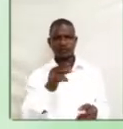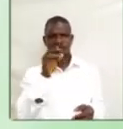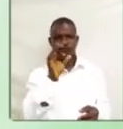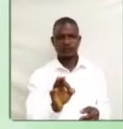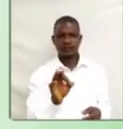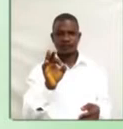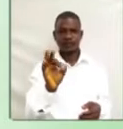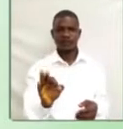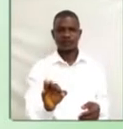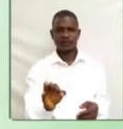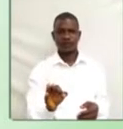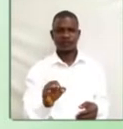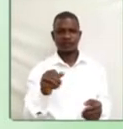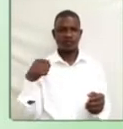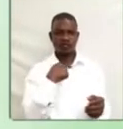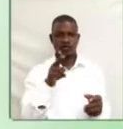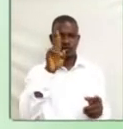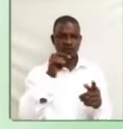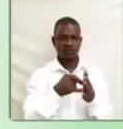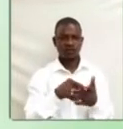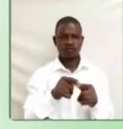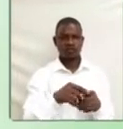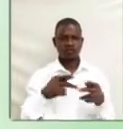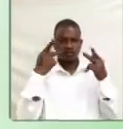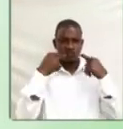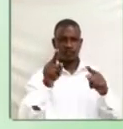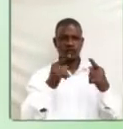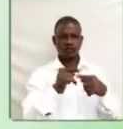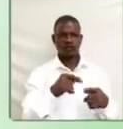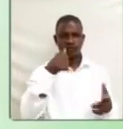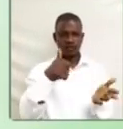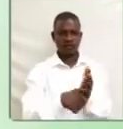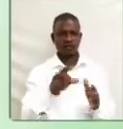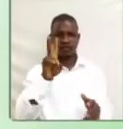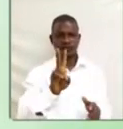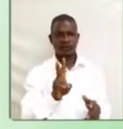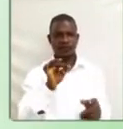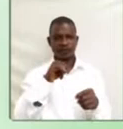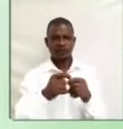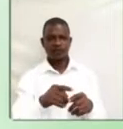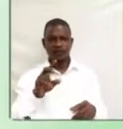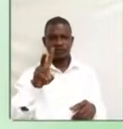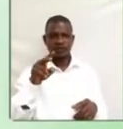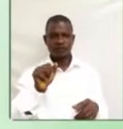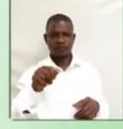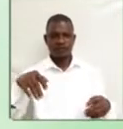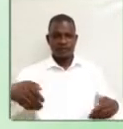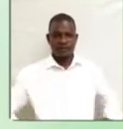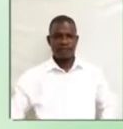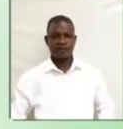V. We use it to pronounce letters V in vacation.